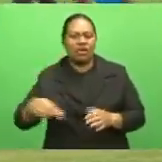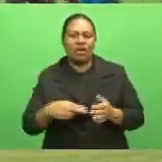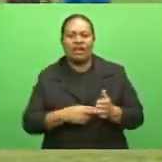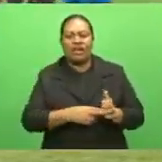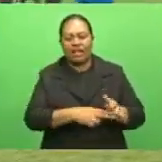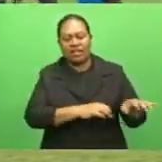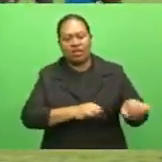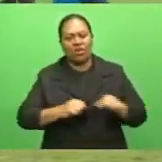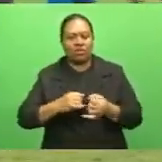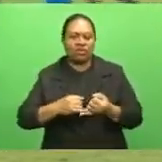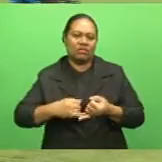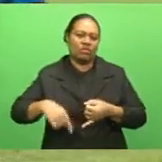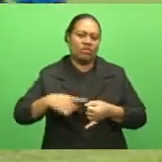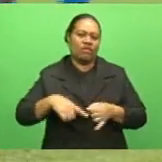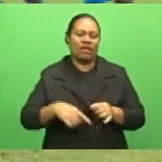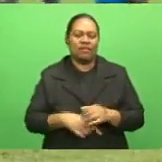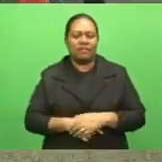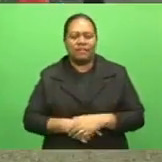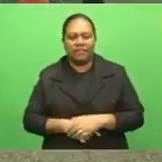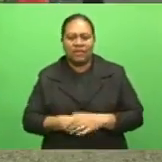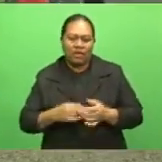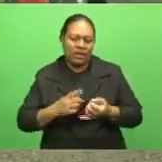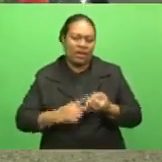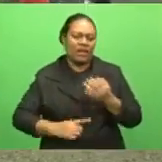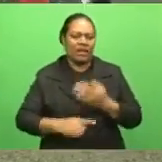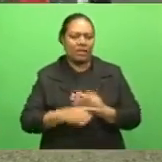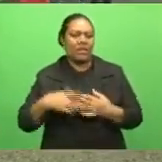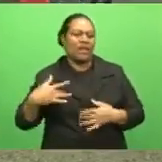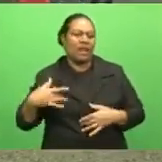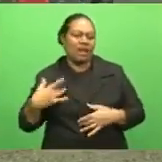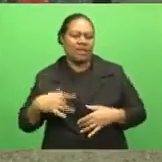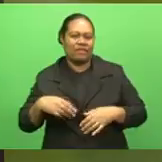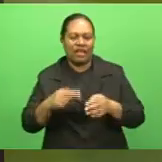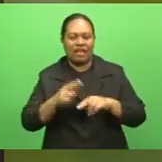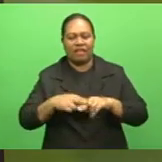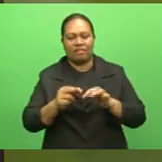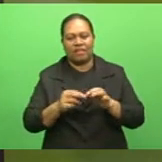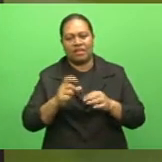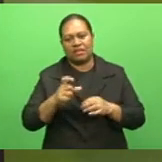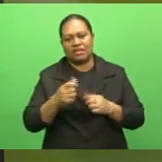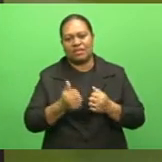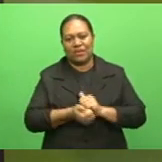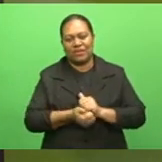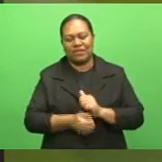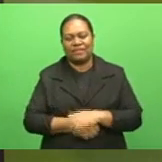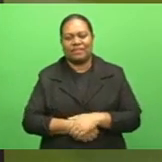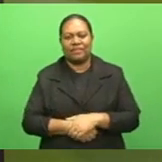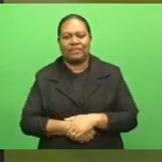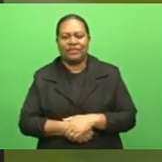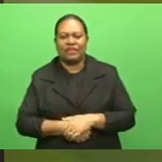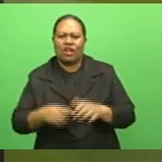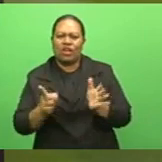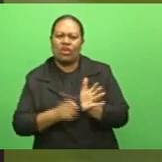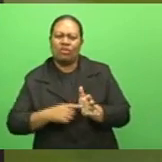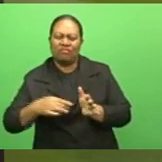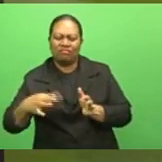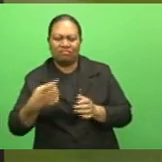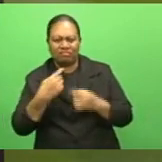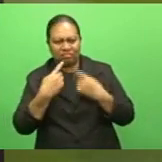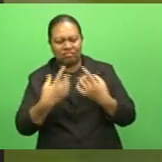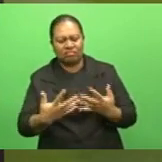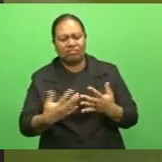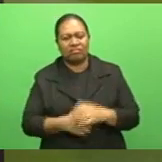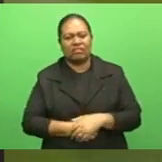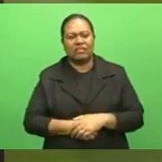at Prince Charles Park. The Suva Nandi match will air live on FBC Sports. Lou Curry showed why he is destined to